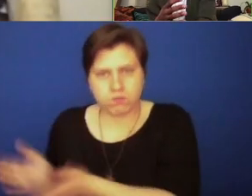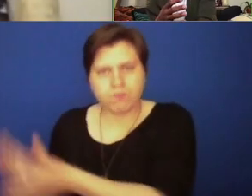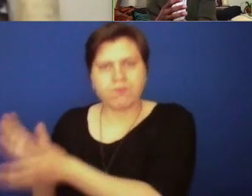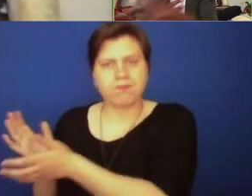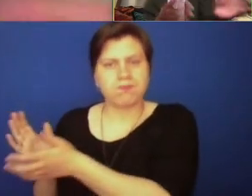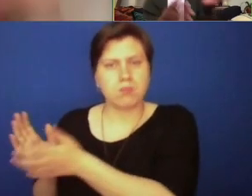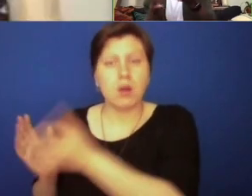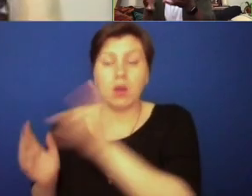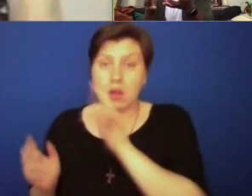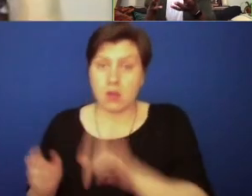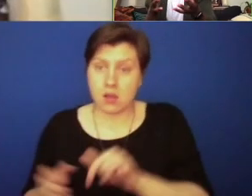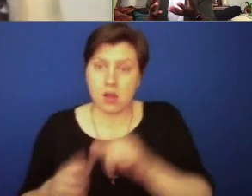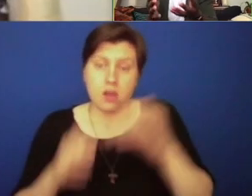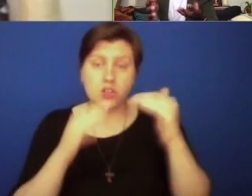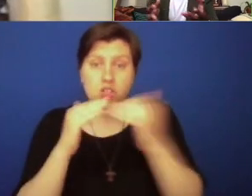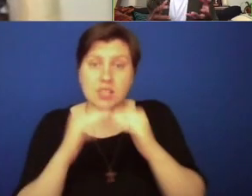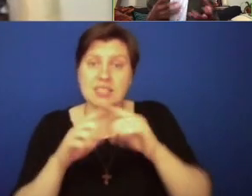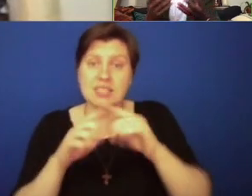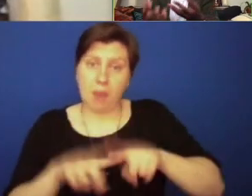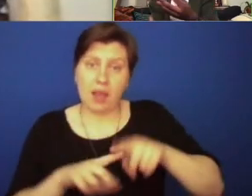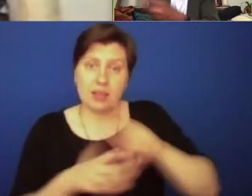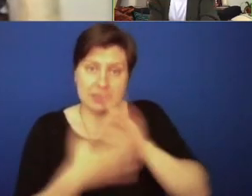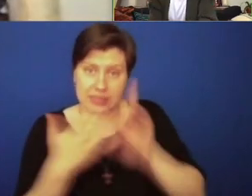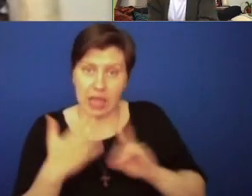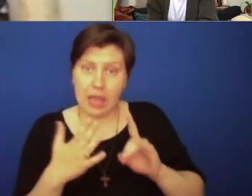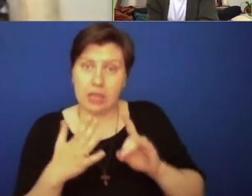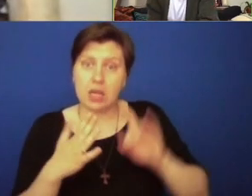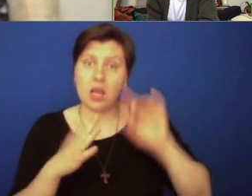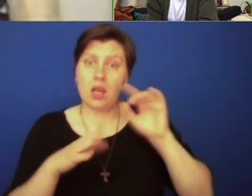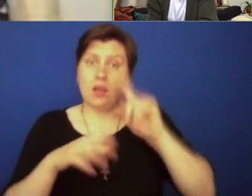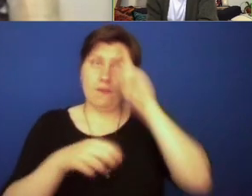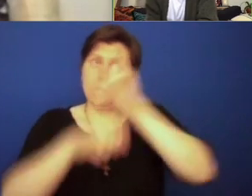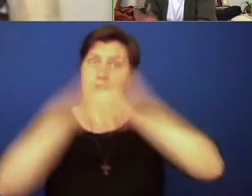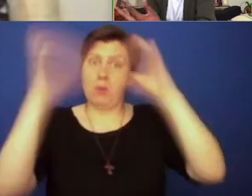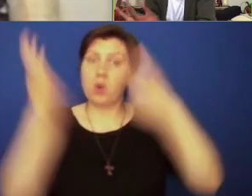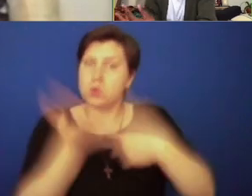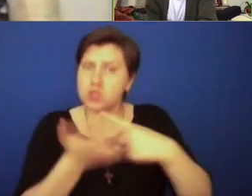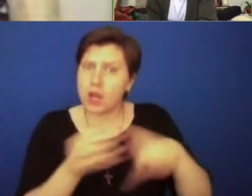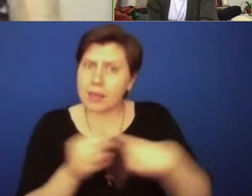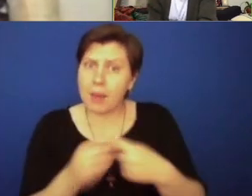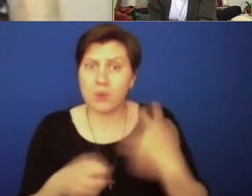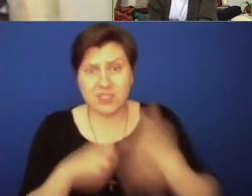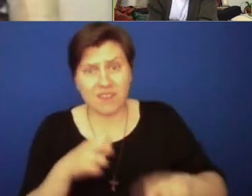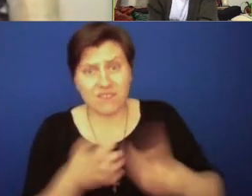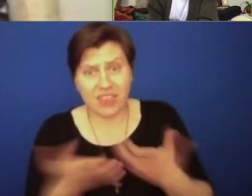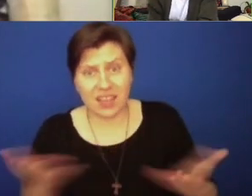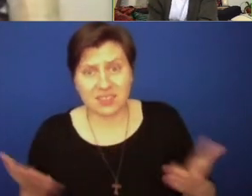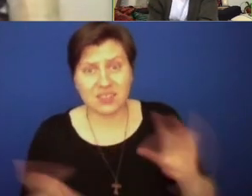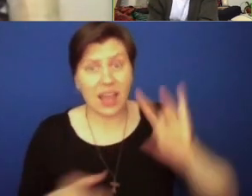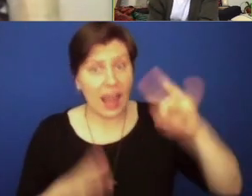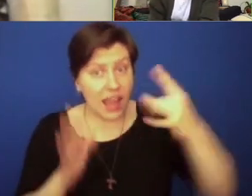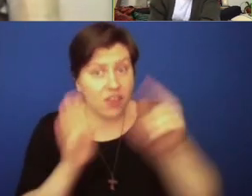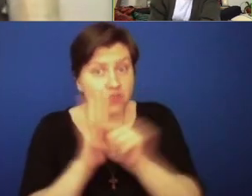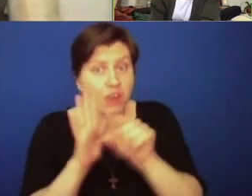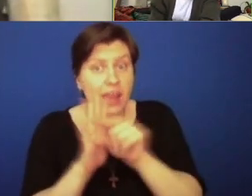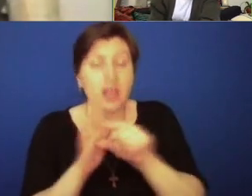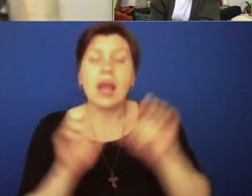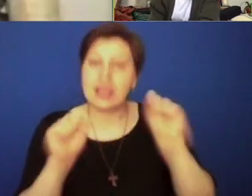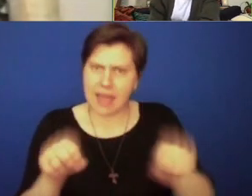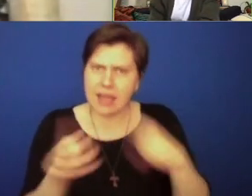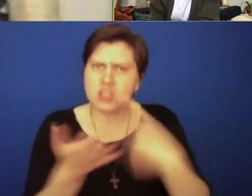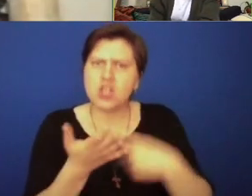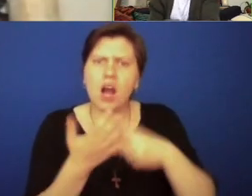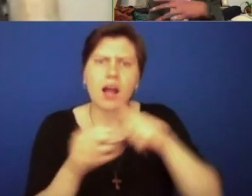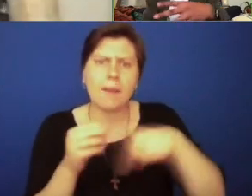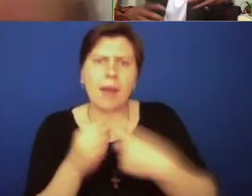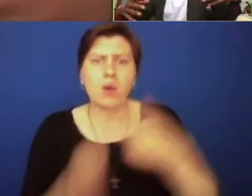crucial with that Justice by Design framework. There's tools that we're using to talk about tough stuff. Yes, an eighth grader can talk about gentrification